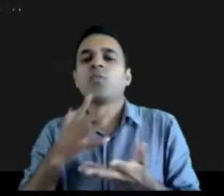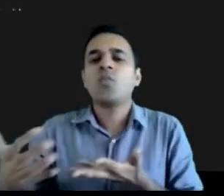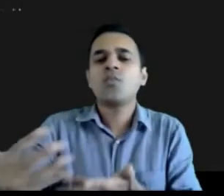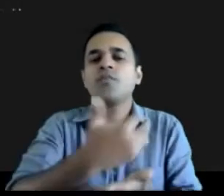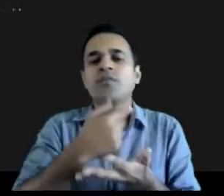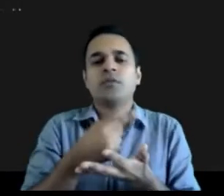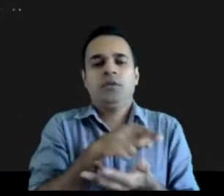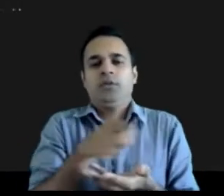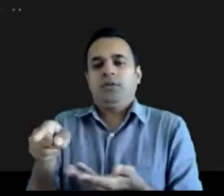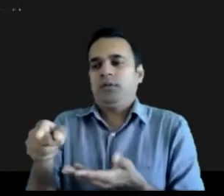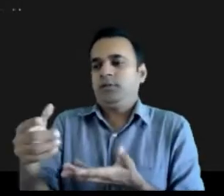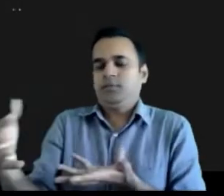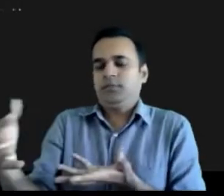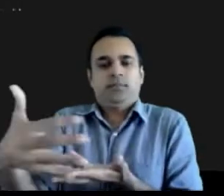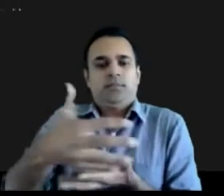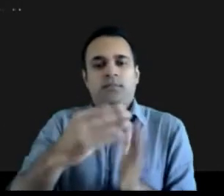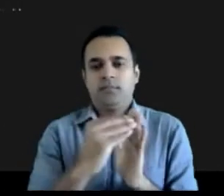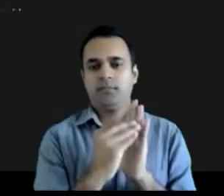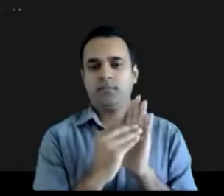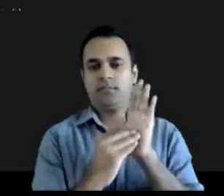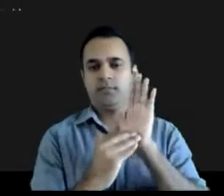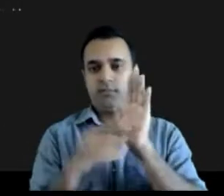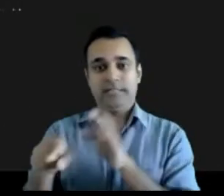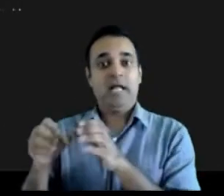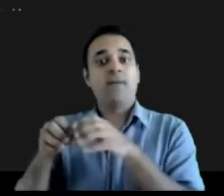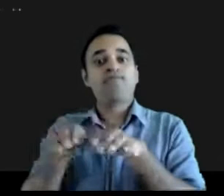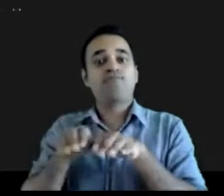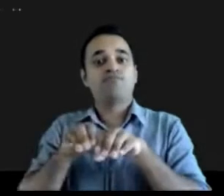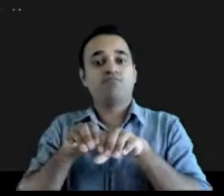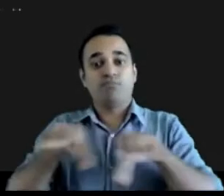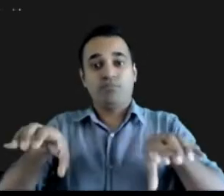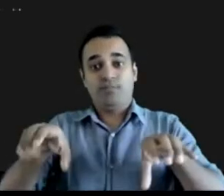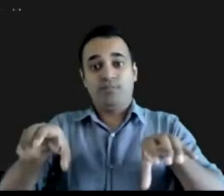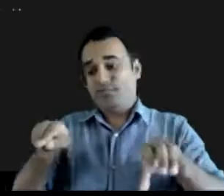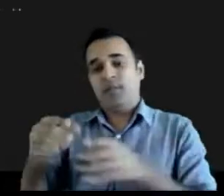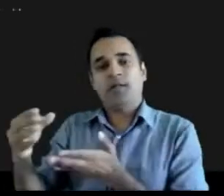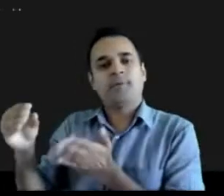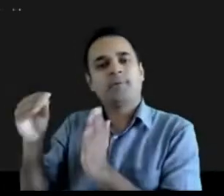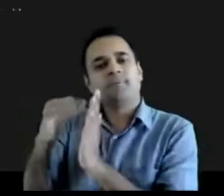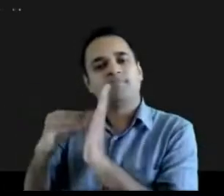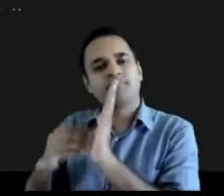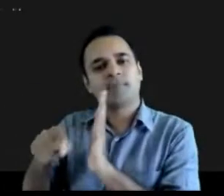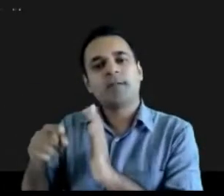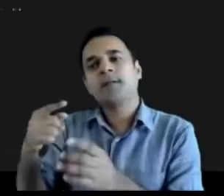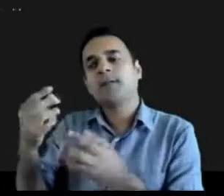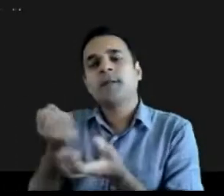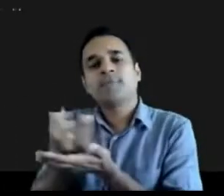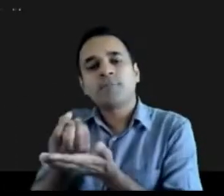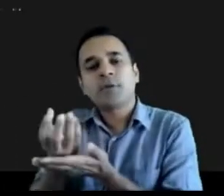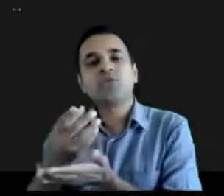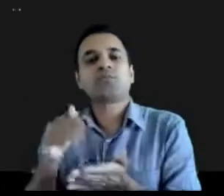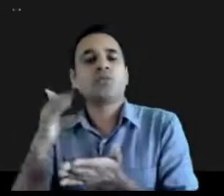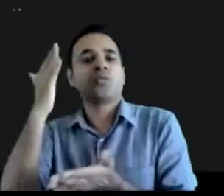in this process of breaking room rooms we are going to go into hop in so for some time you might feel that you are